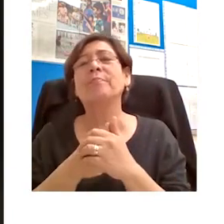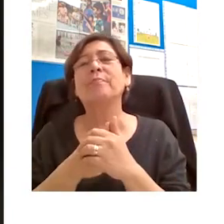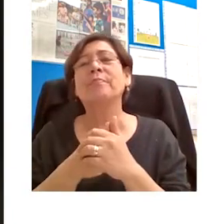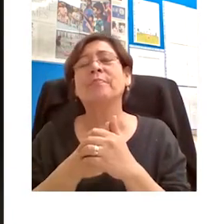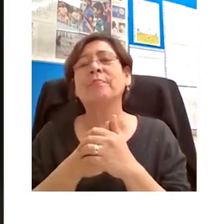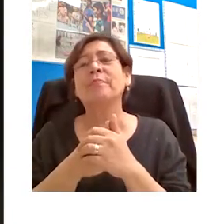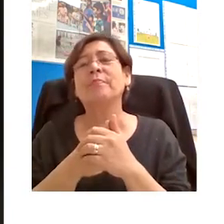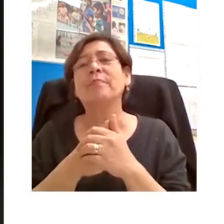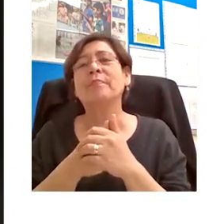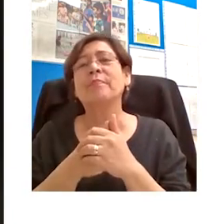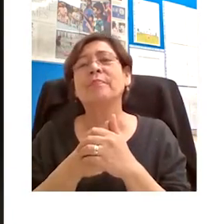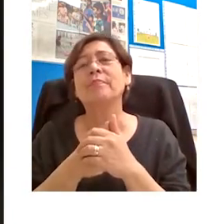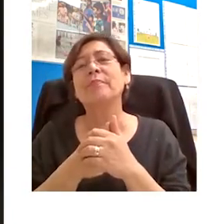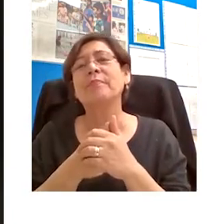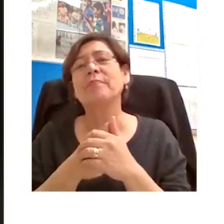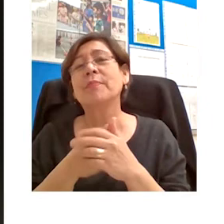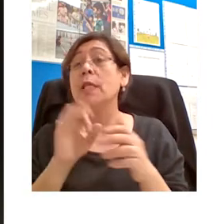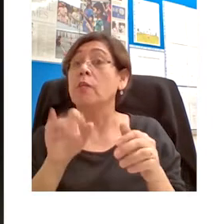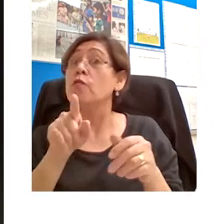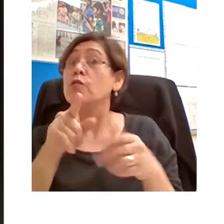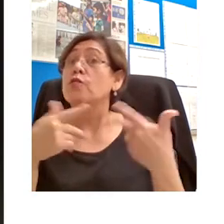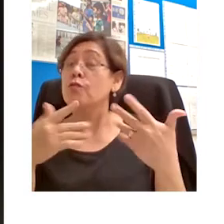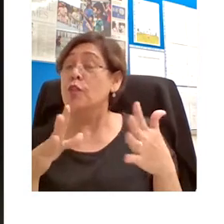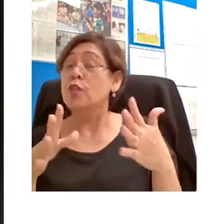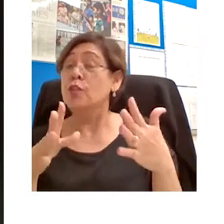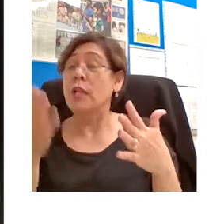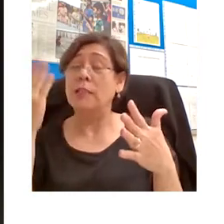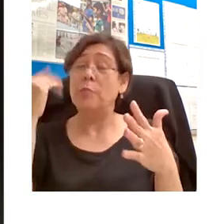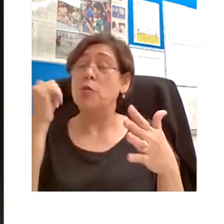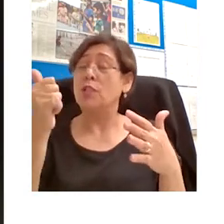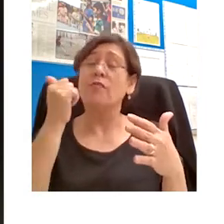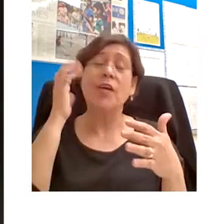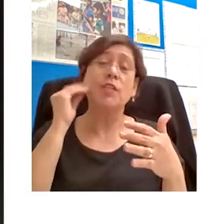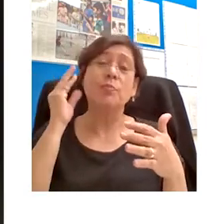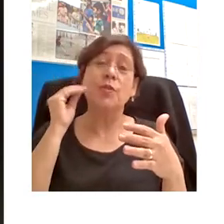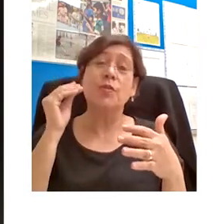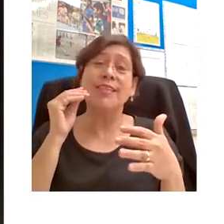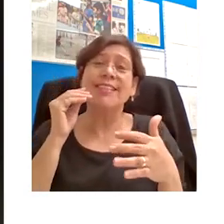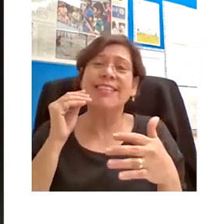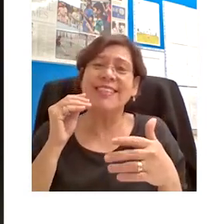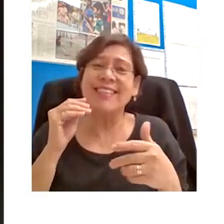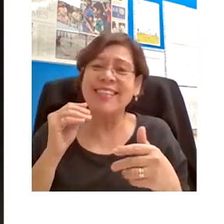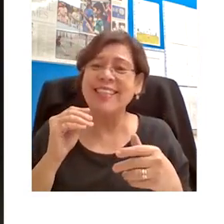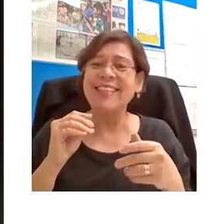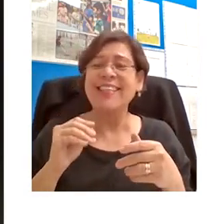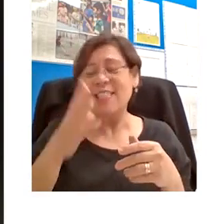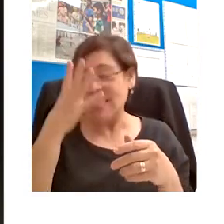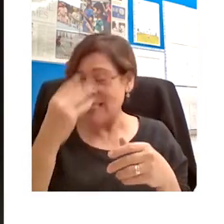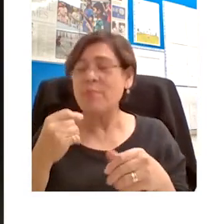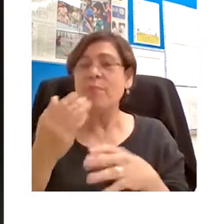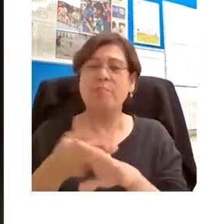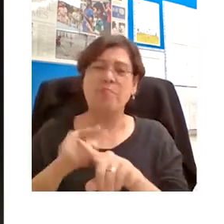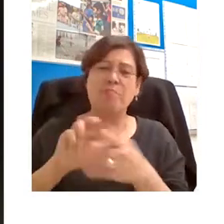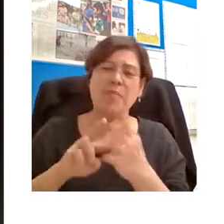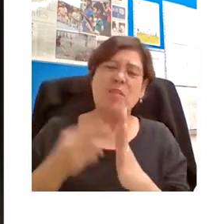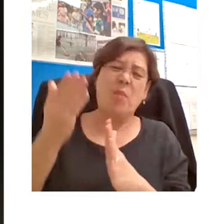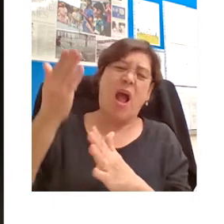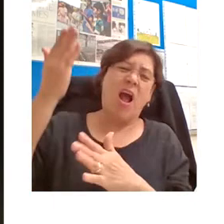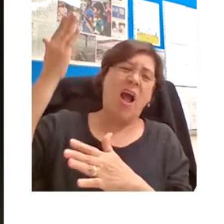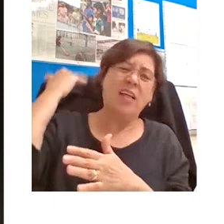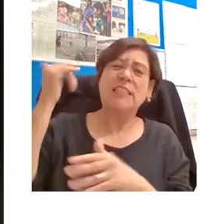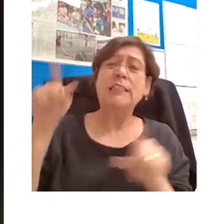So if you've ever fallen asleep in the back of a lecture theater, then you're part of an ancient academic tradition going back at least to the 14th century.